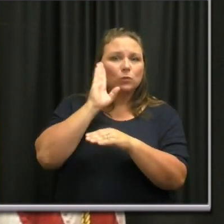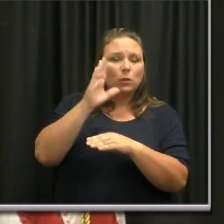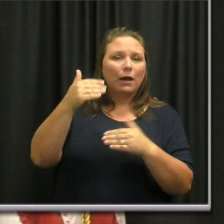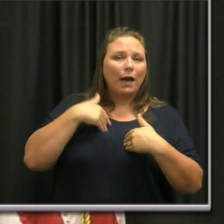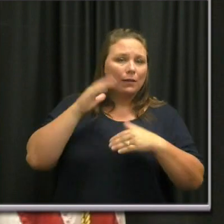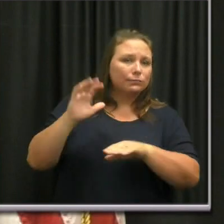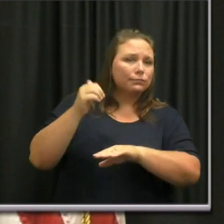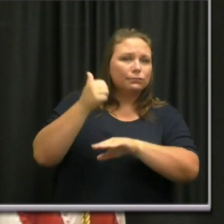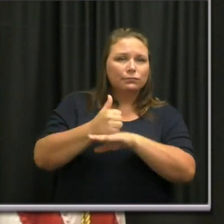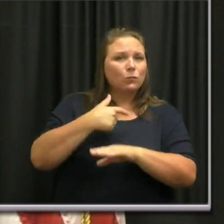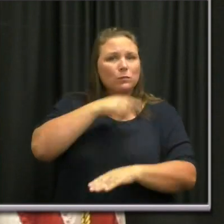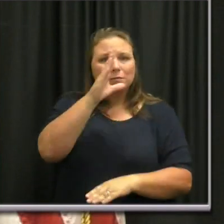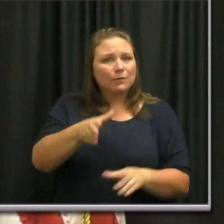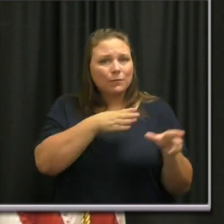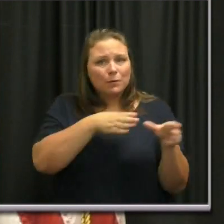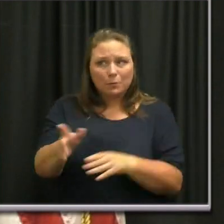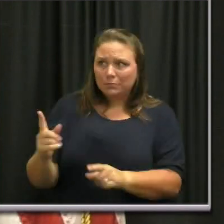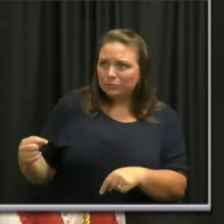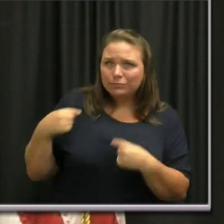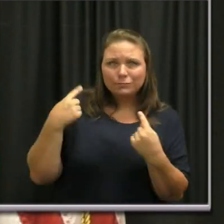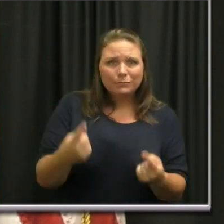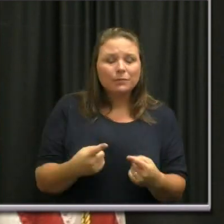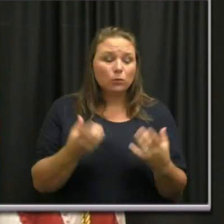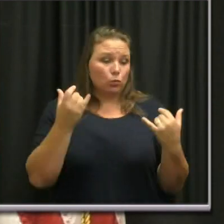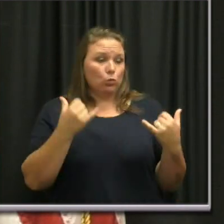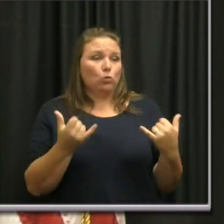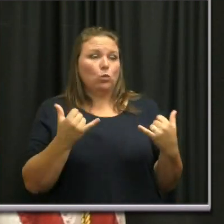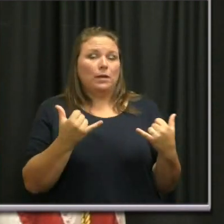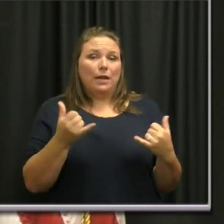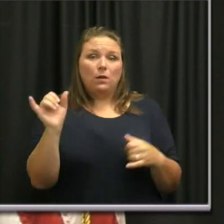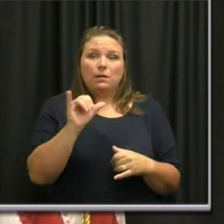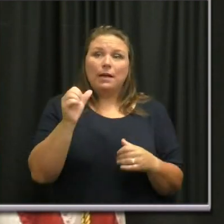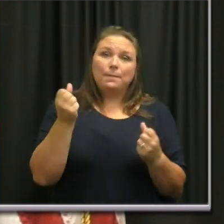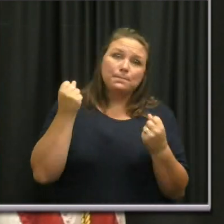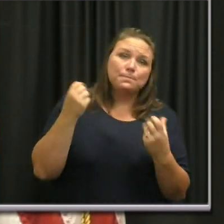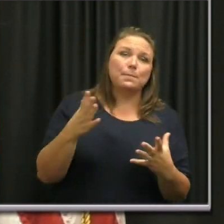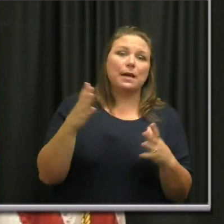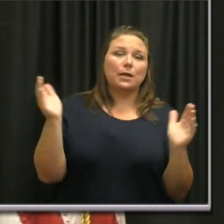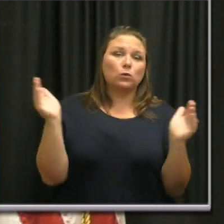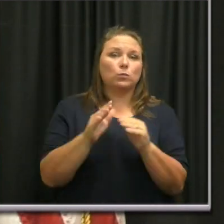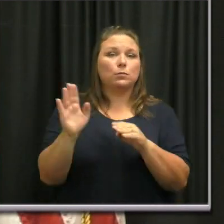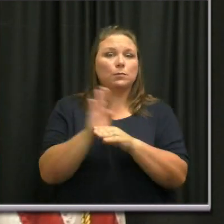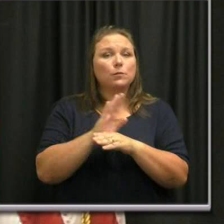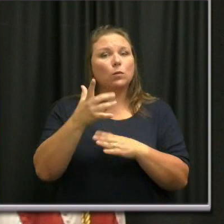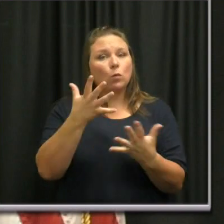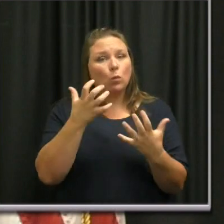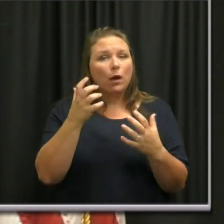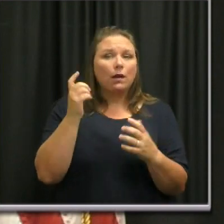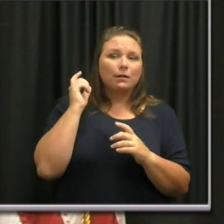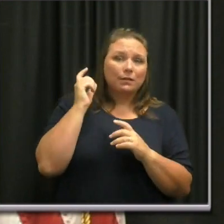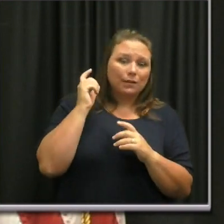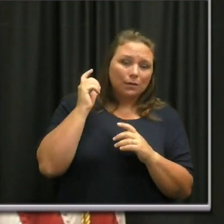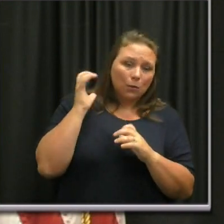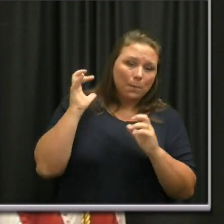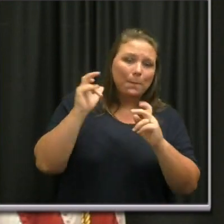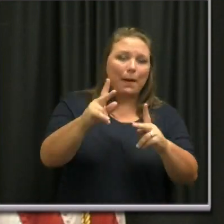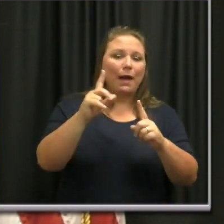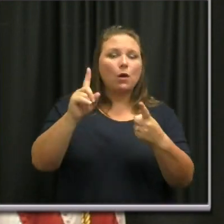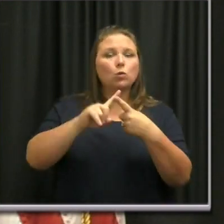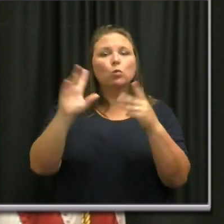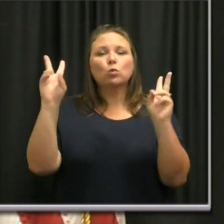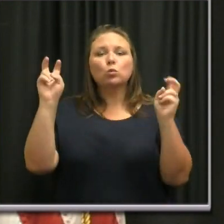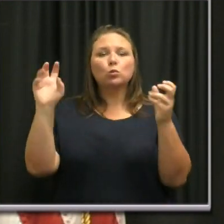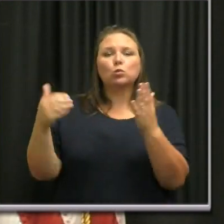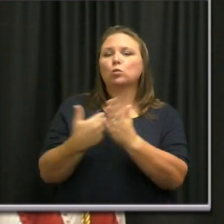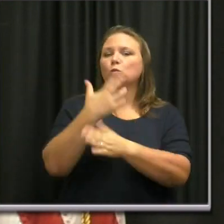planned. We would never have planned for this. Right now, like many small businesses, we want to get back to a new place of normalcy